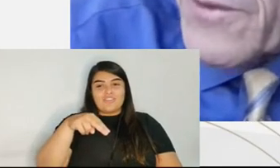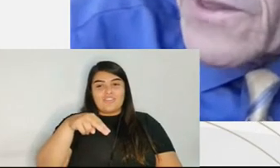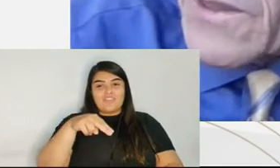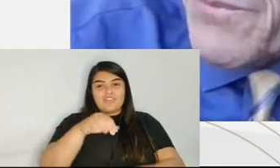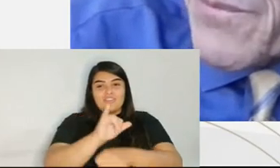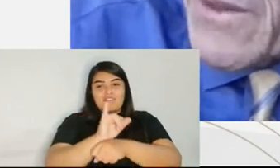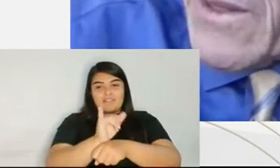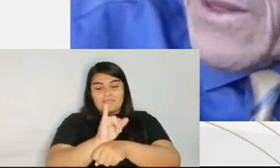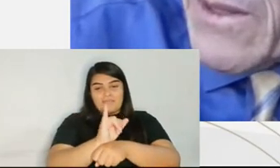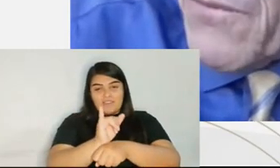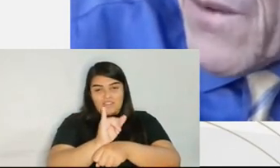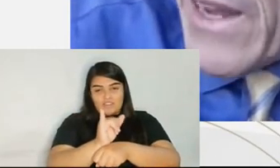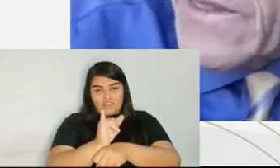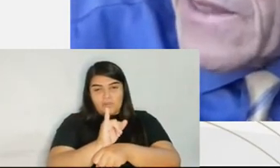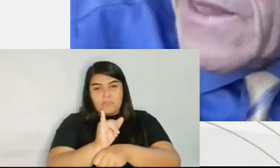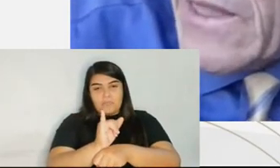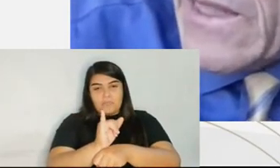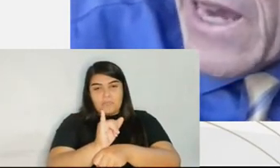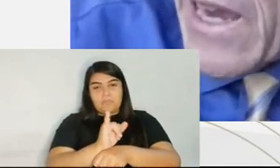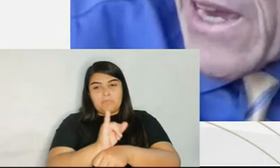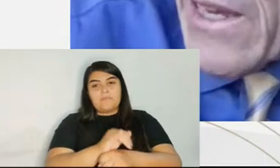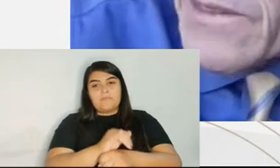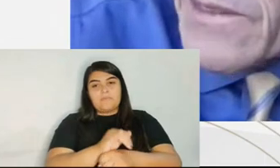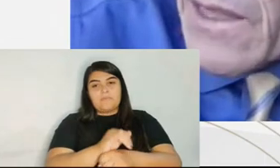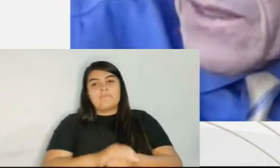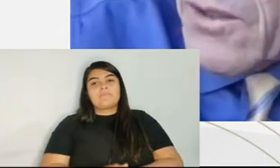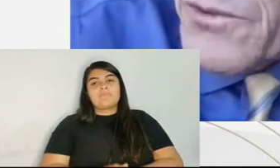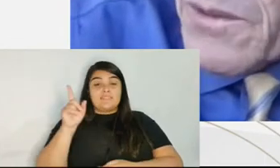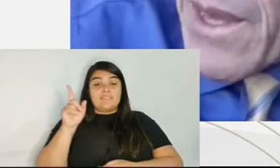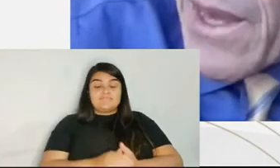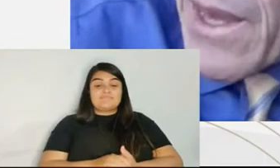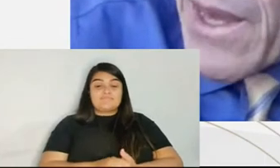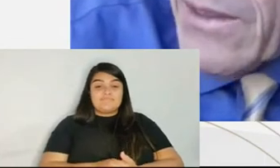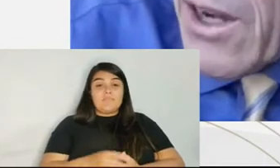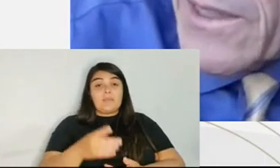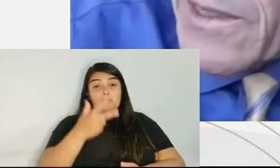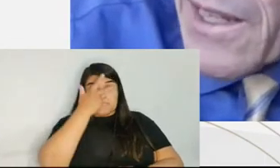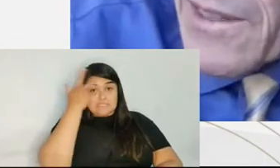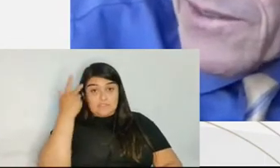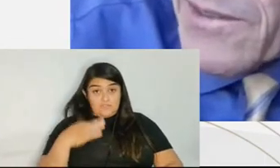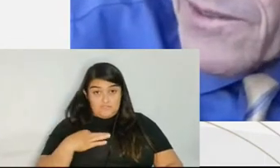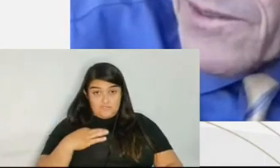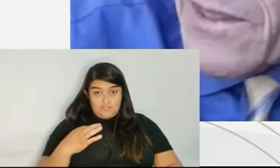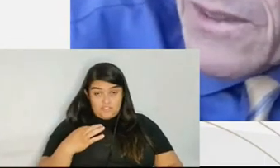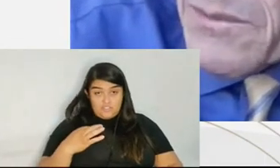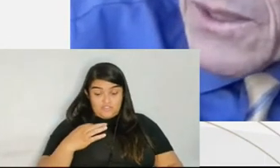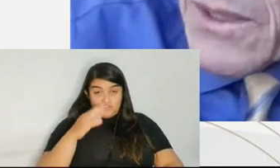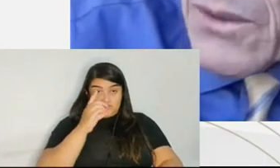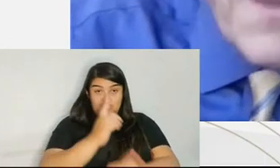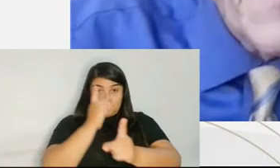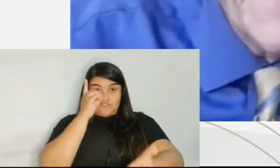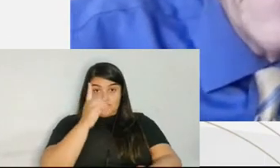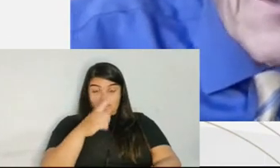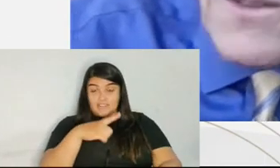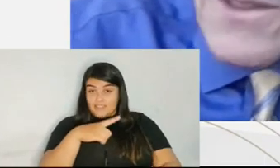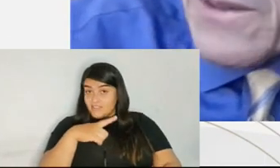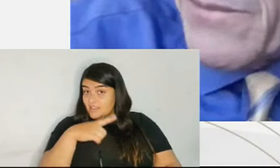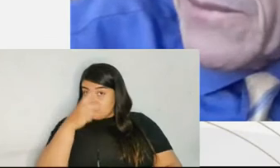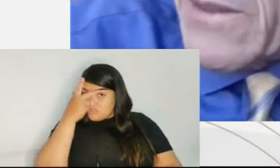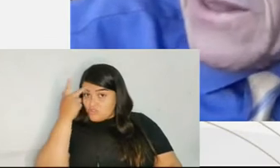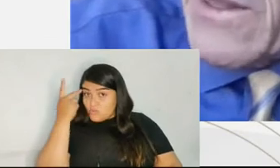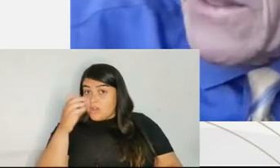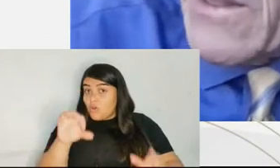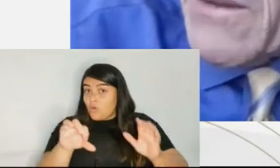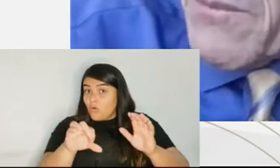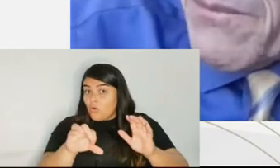my office, finds that he has a guilty man on his hands, meaning when the defendant's guilty,